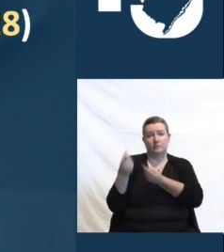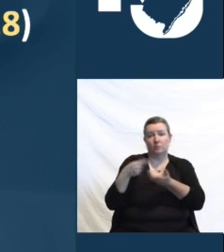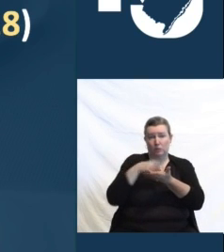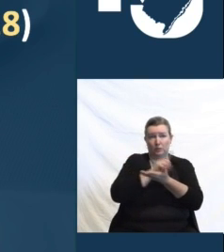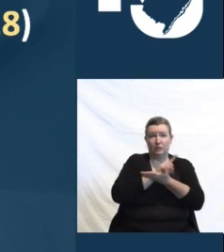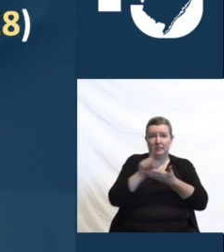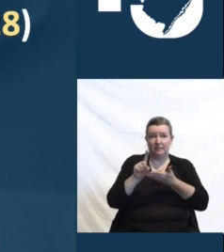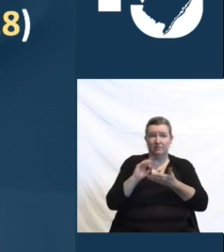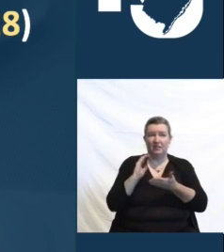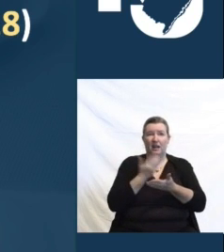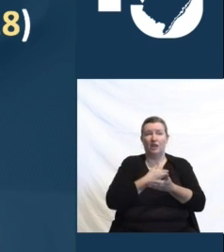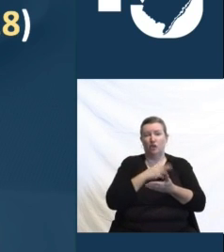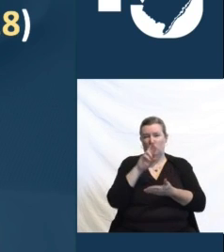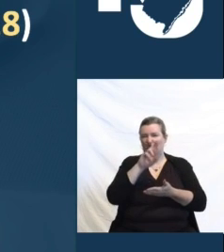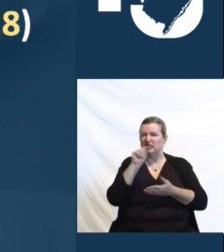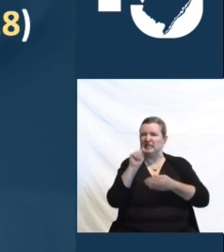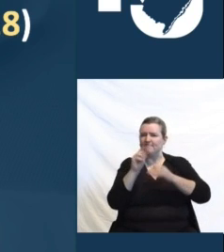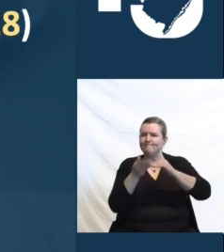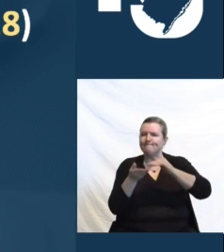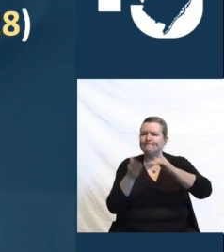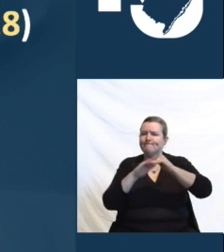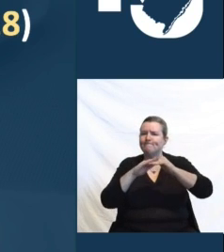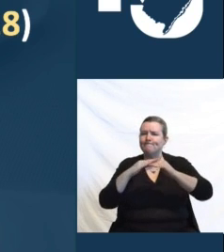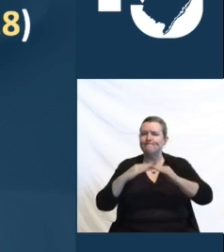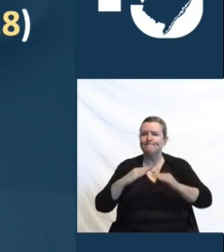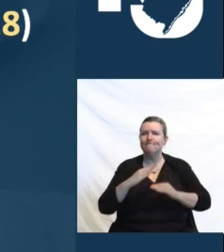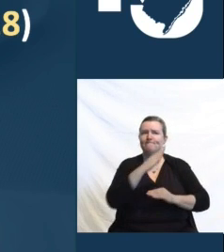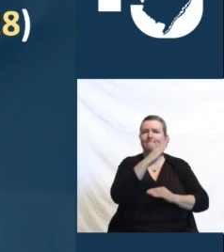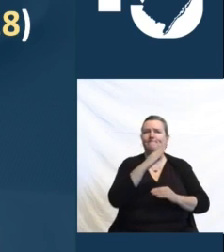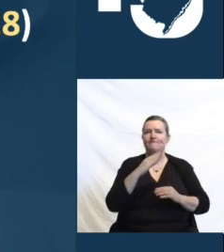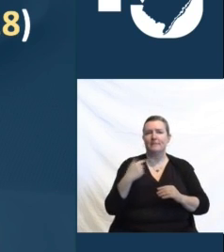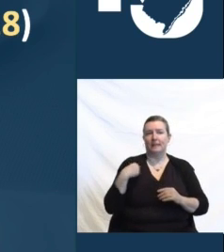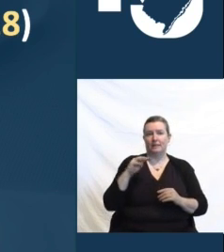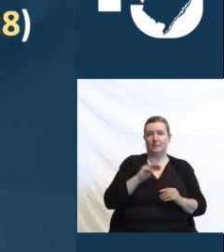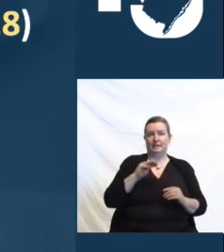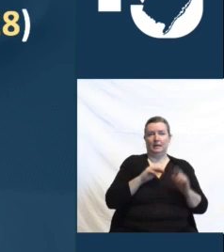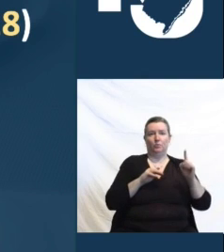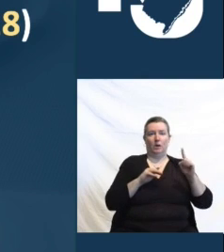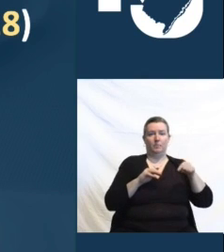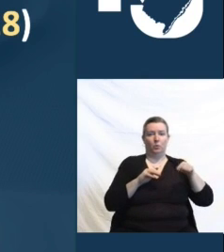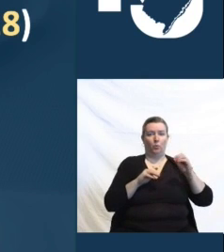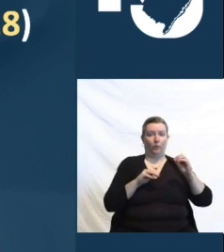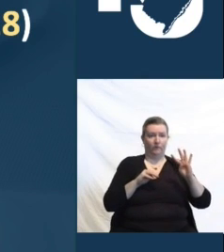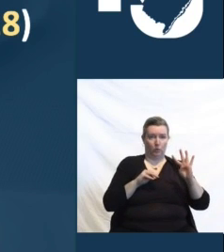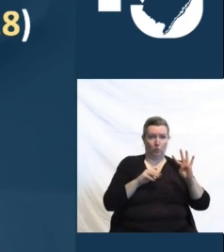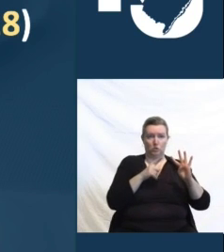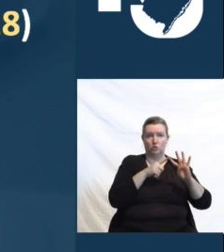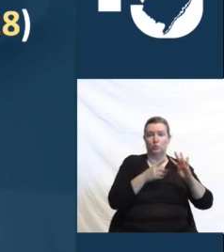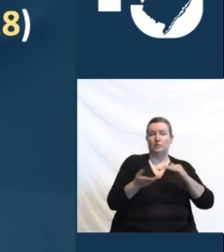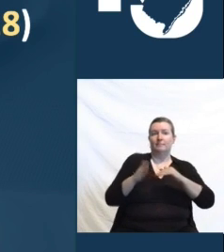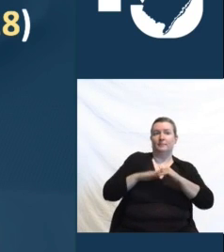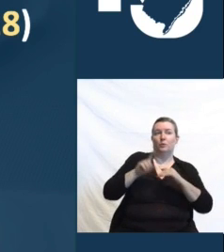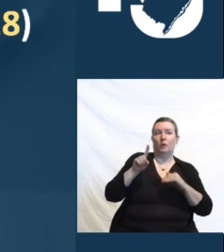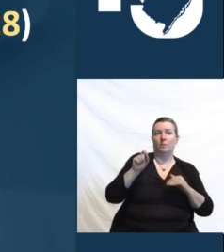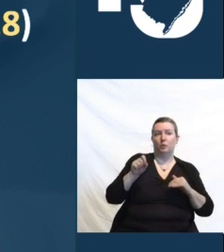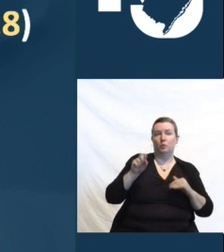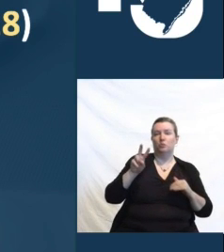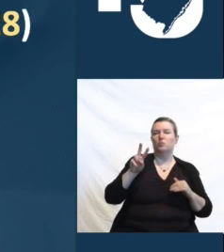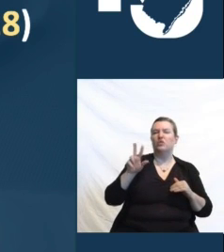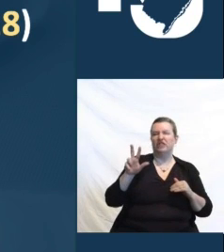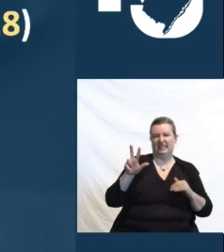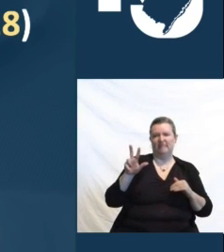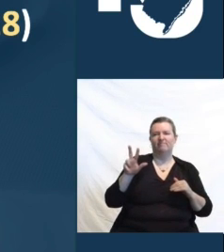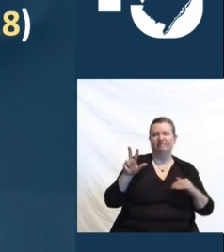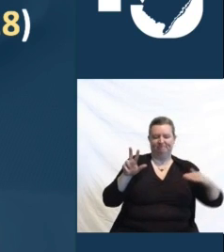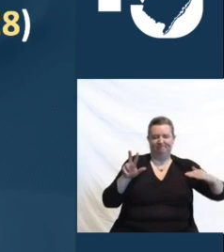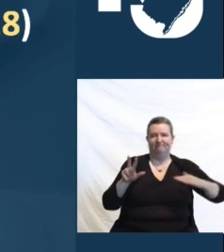has increased, Judy, from last Monday 1.04 as we see to 1.23 today. Most, if not